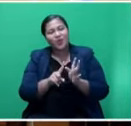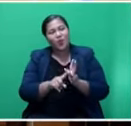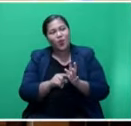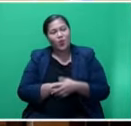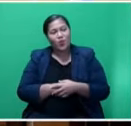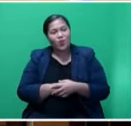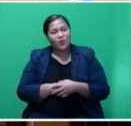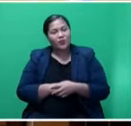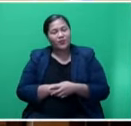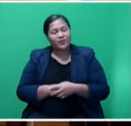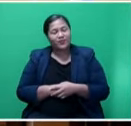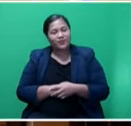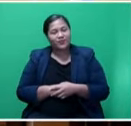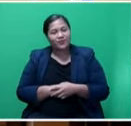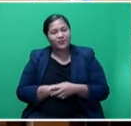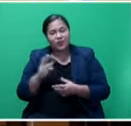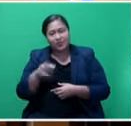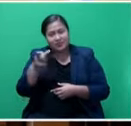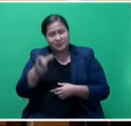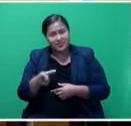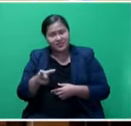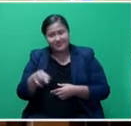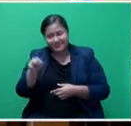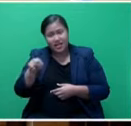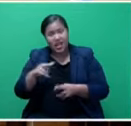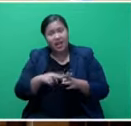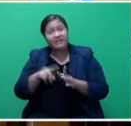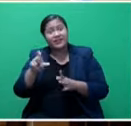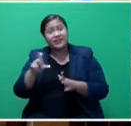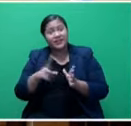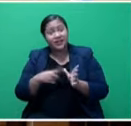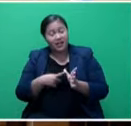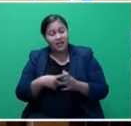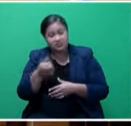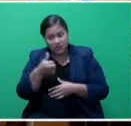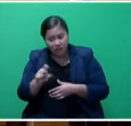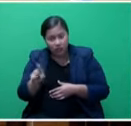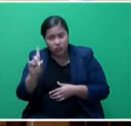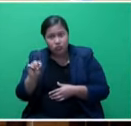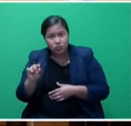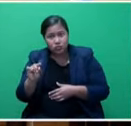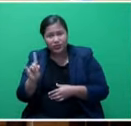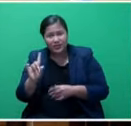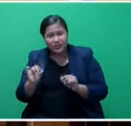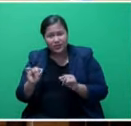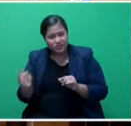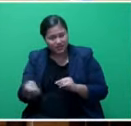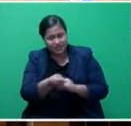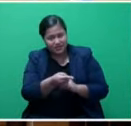person who is employed by FIRCA is allowed to do what is normally done by the court.